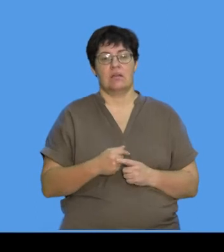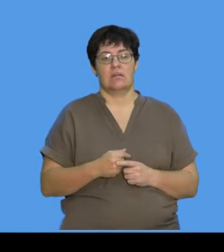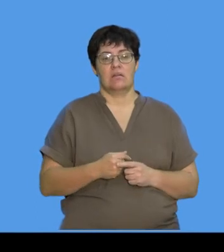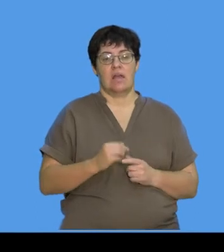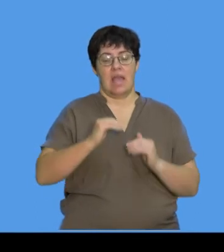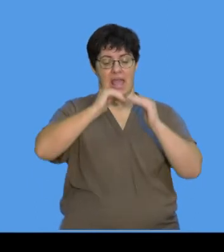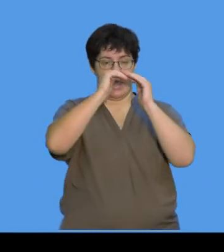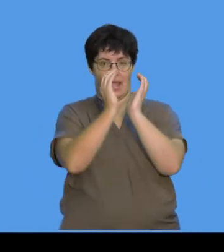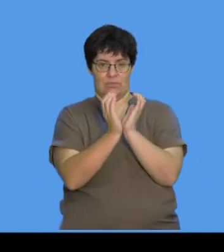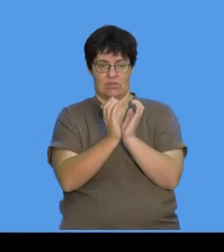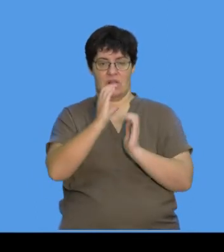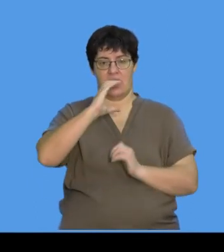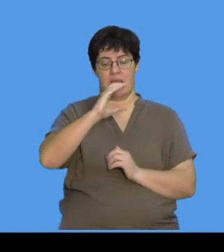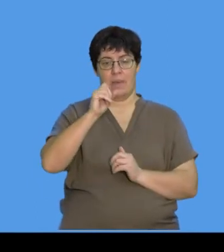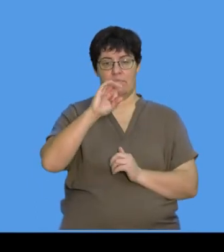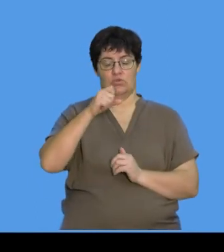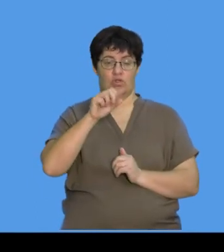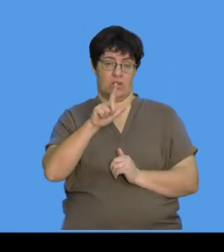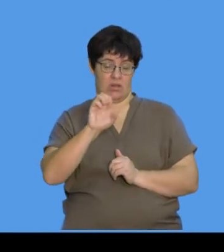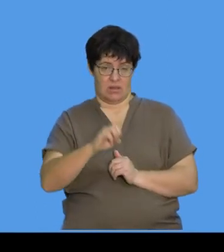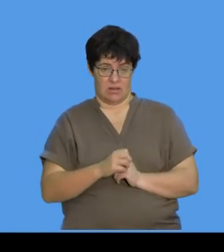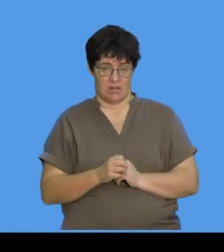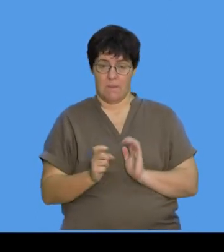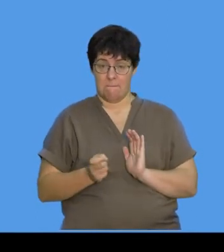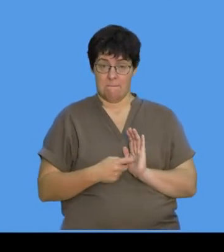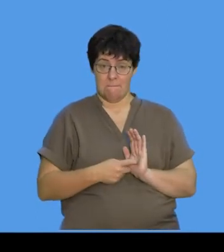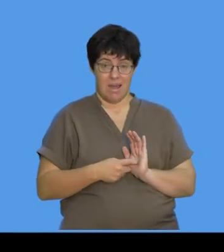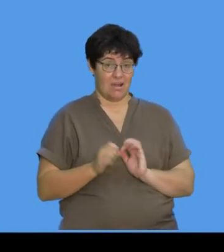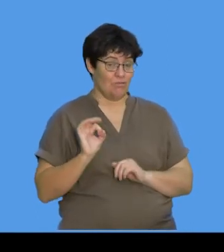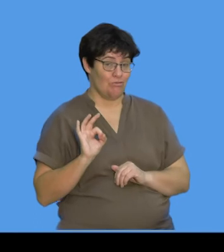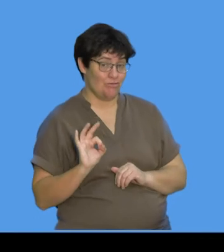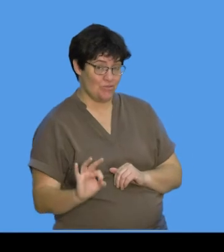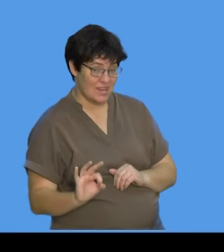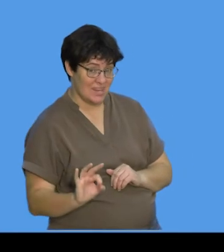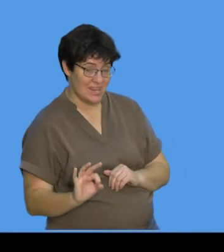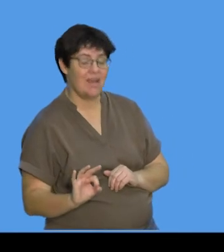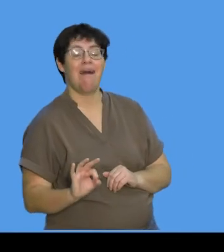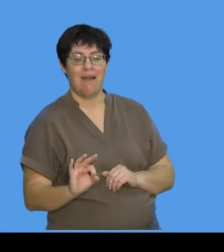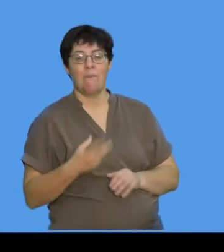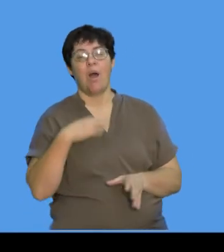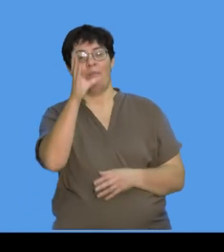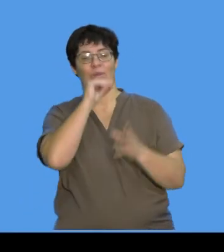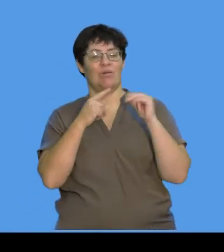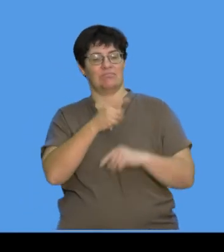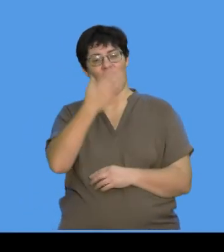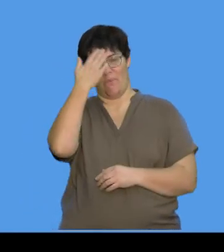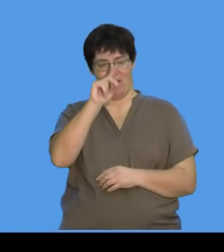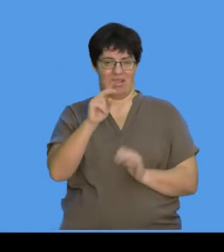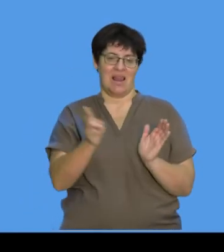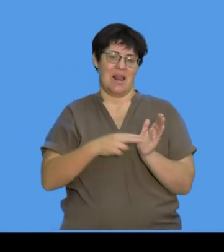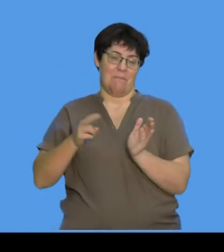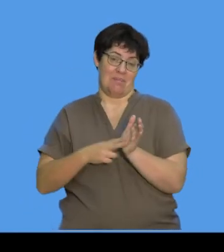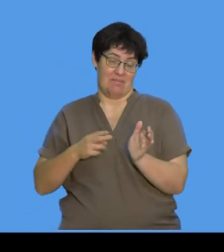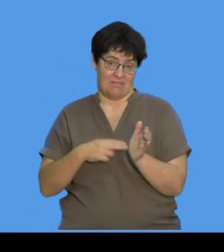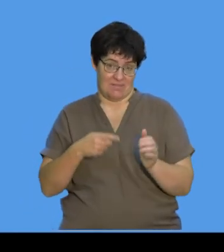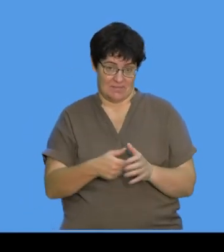my capsule. Three marks, and I know this because I've learnt my bacterium. I know how to label